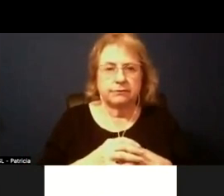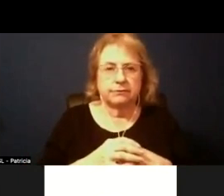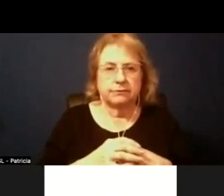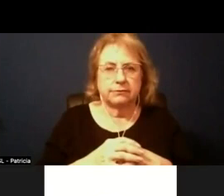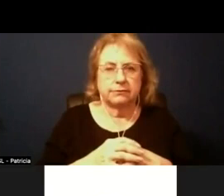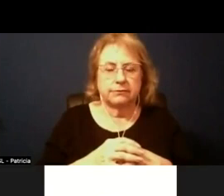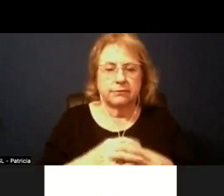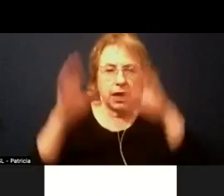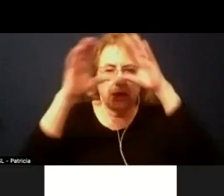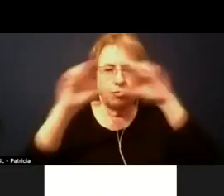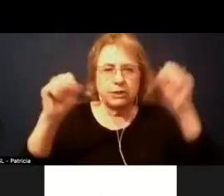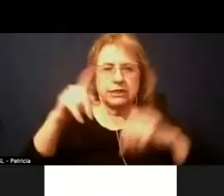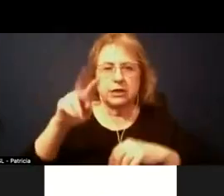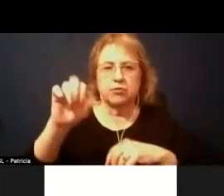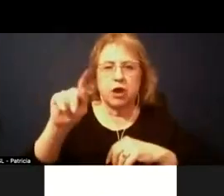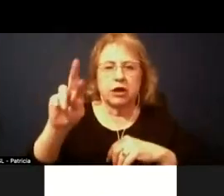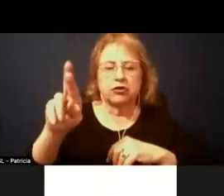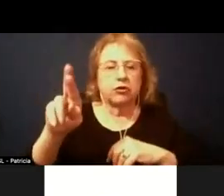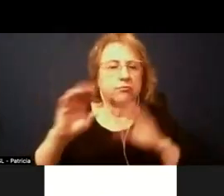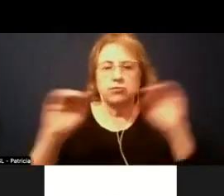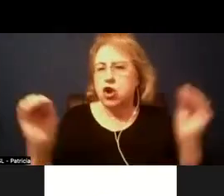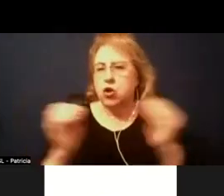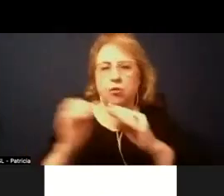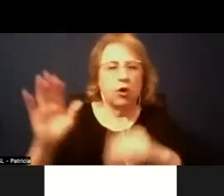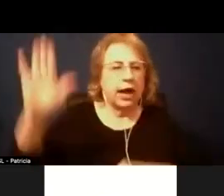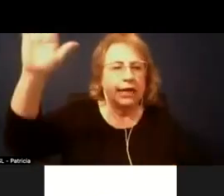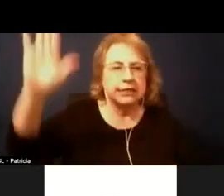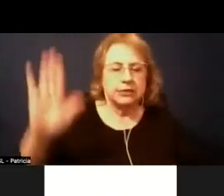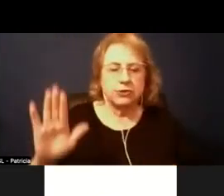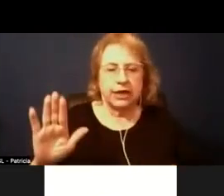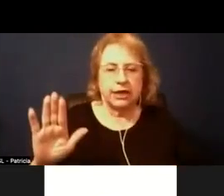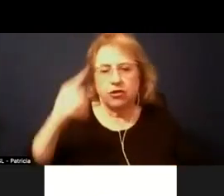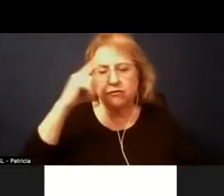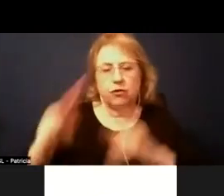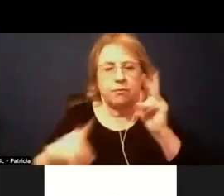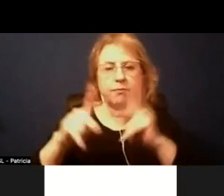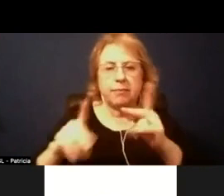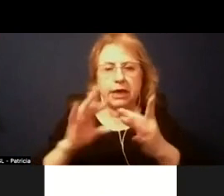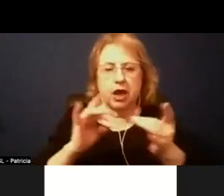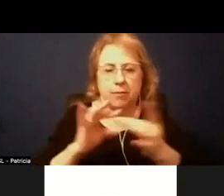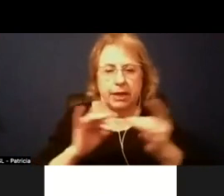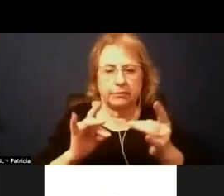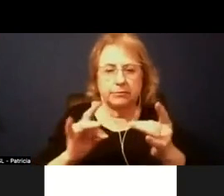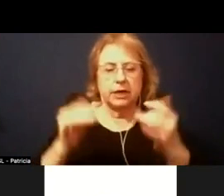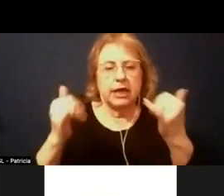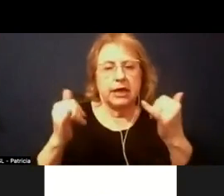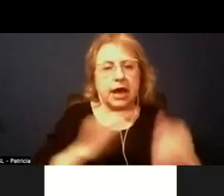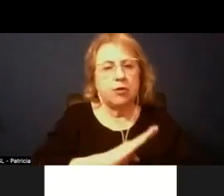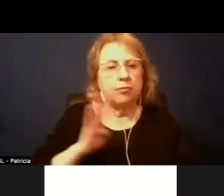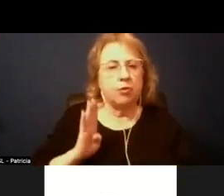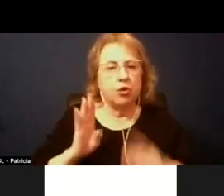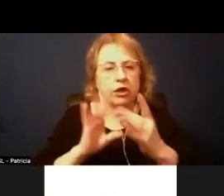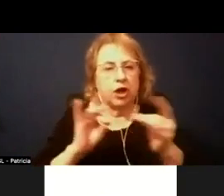president proctor there are no other hands for public comment um okay thank you very much um coming back to the board for board comments